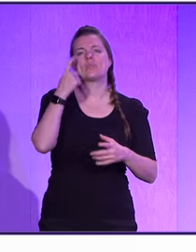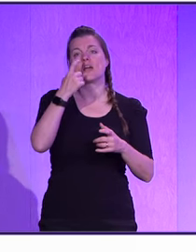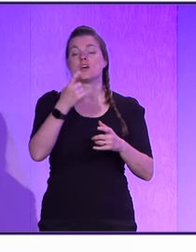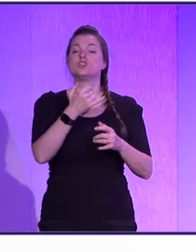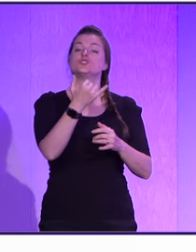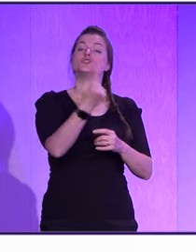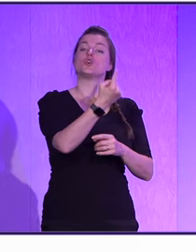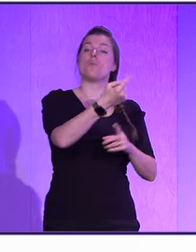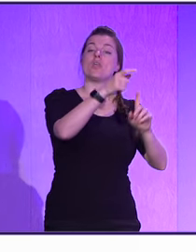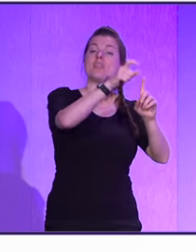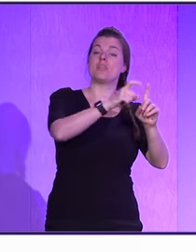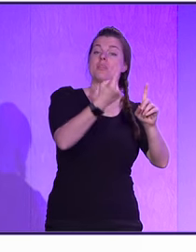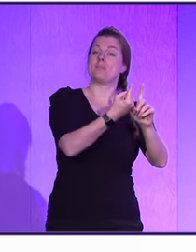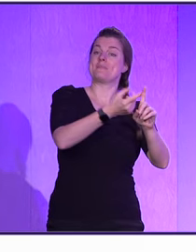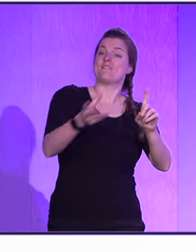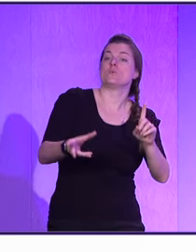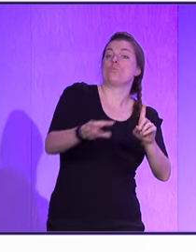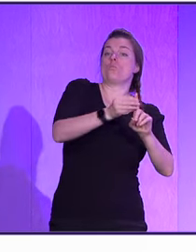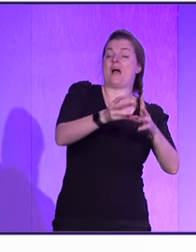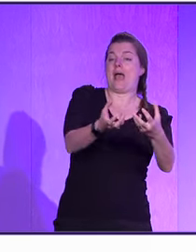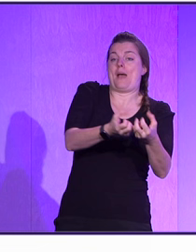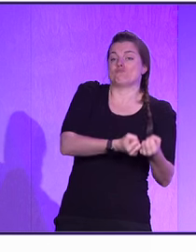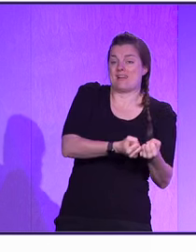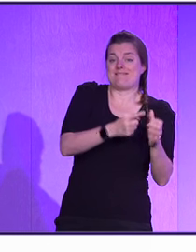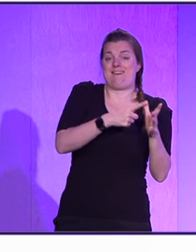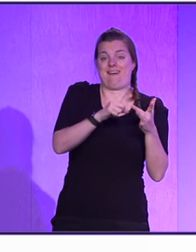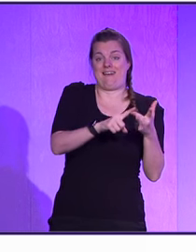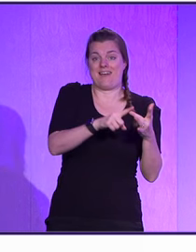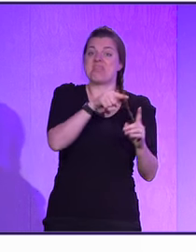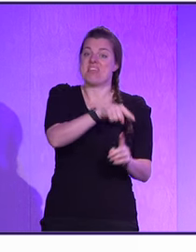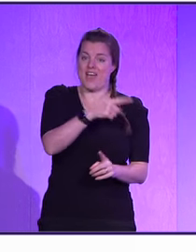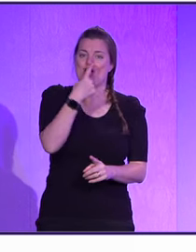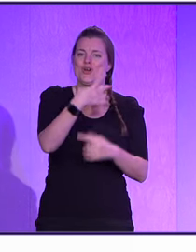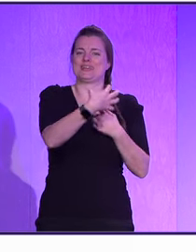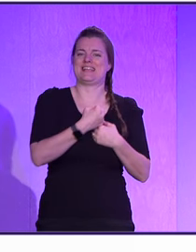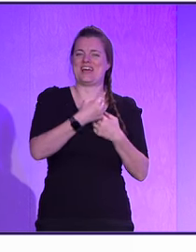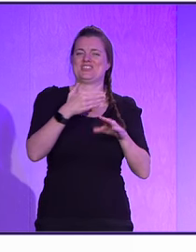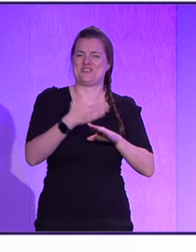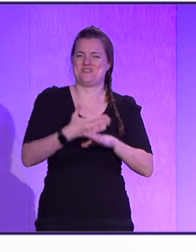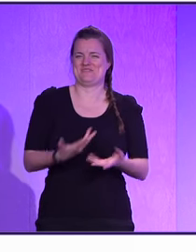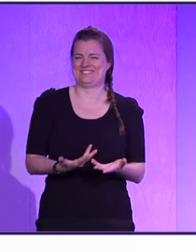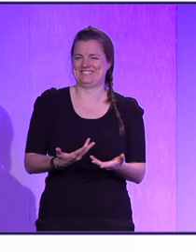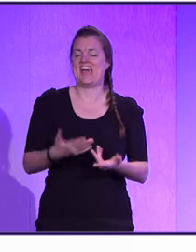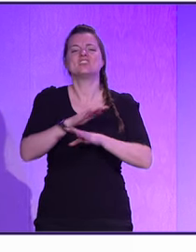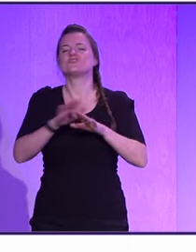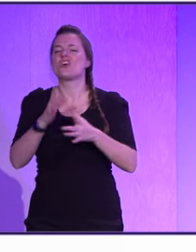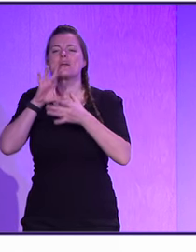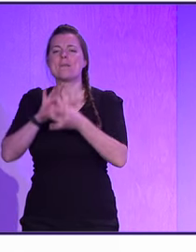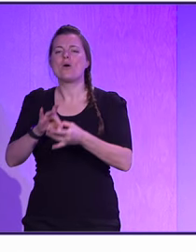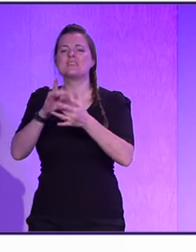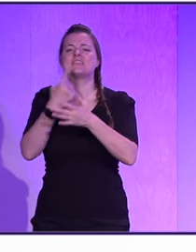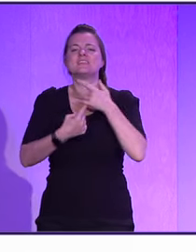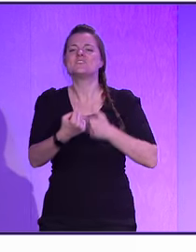that uses AI might take your job. Because we're comparing two different ways of working here. It's not about the individual.